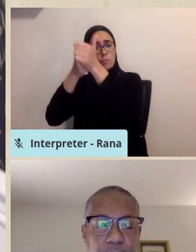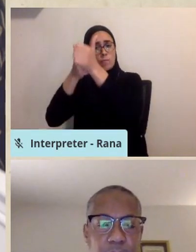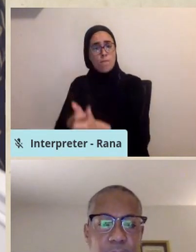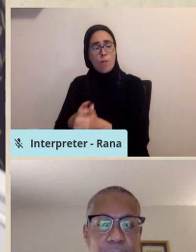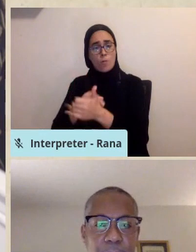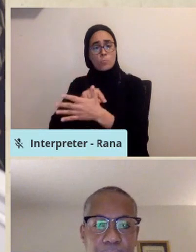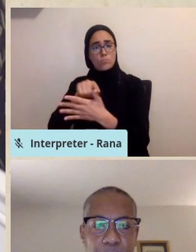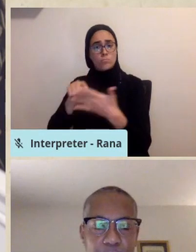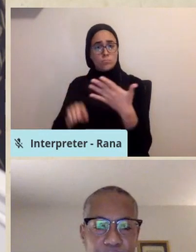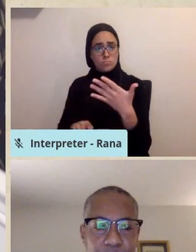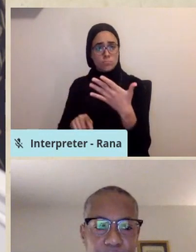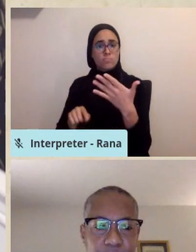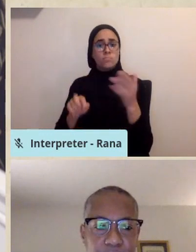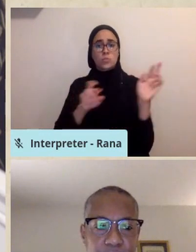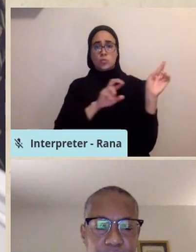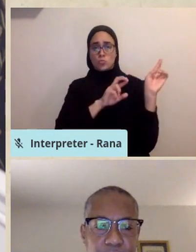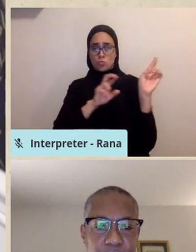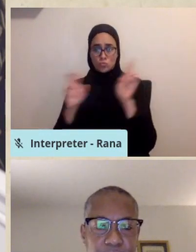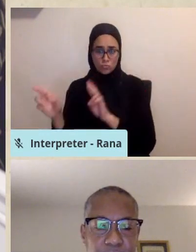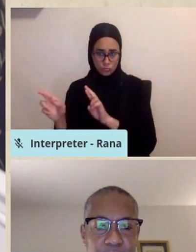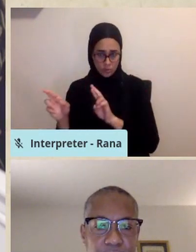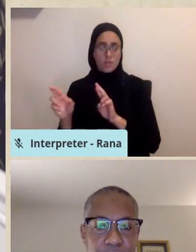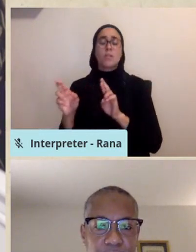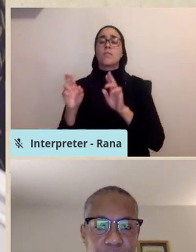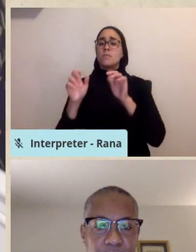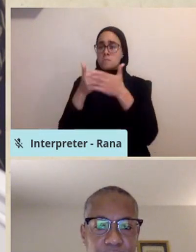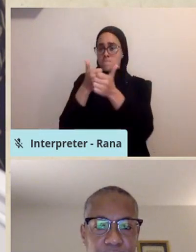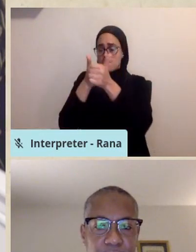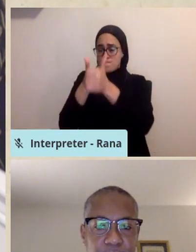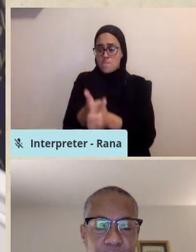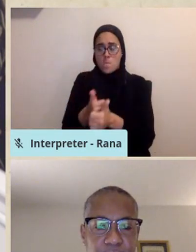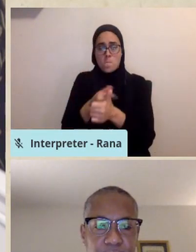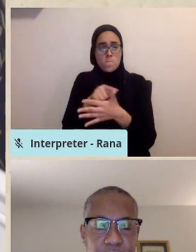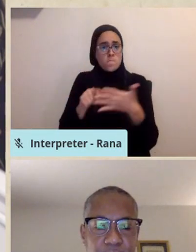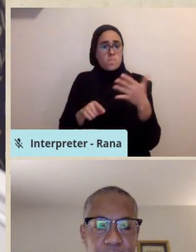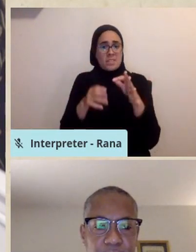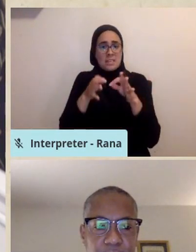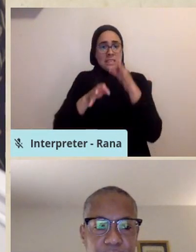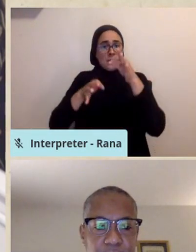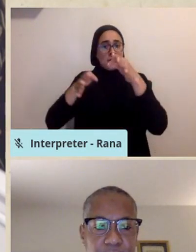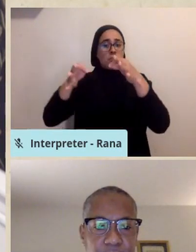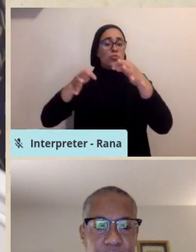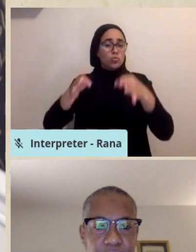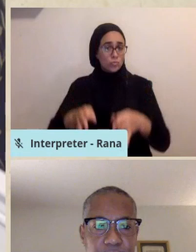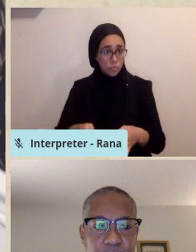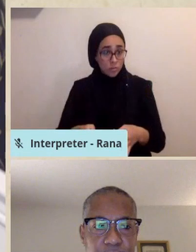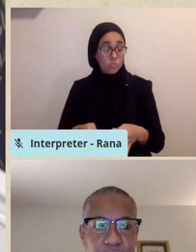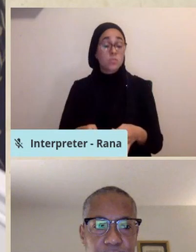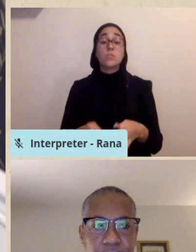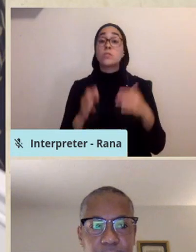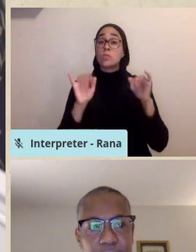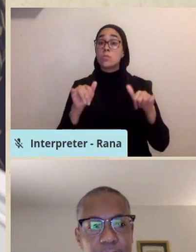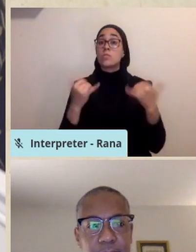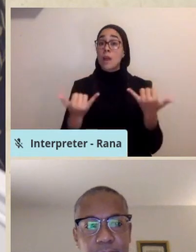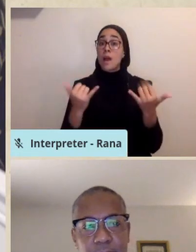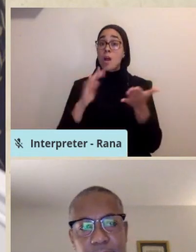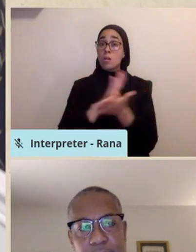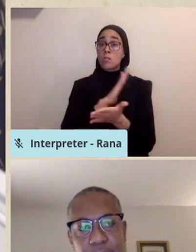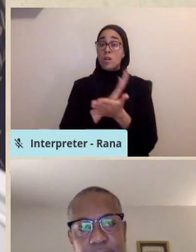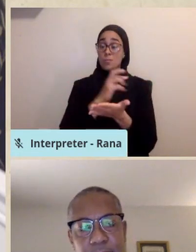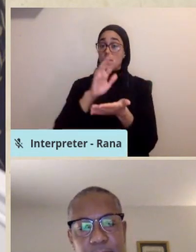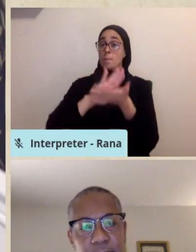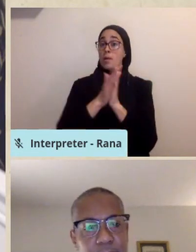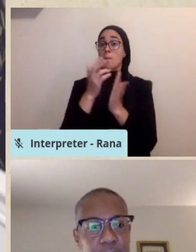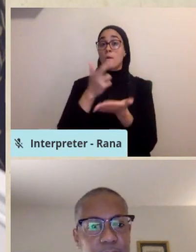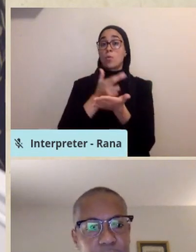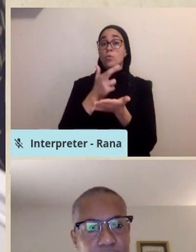and able to do what needs to be done from these simple instructions. It's been adopted as a resource by the Association